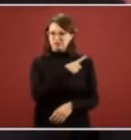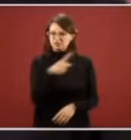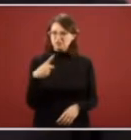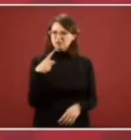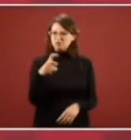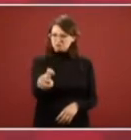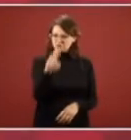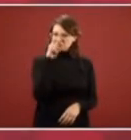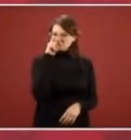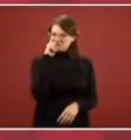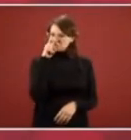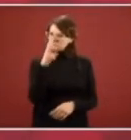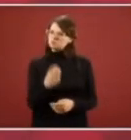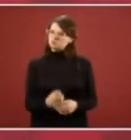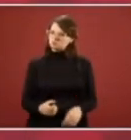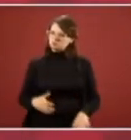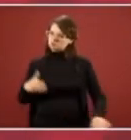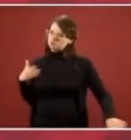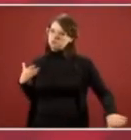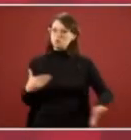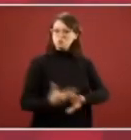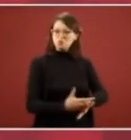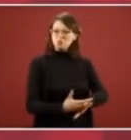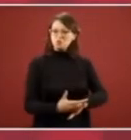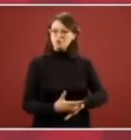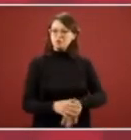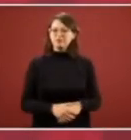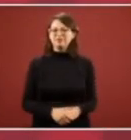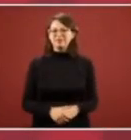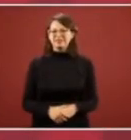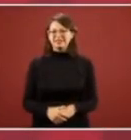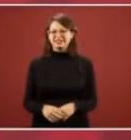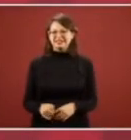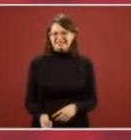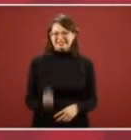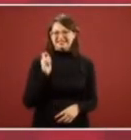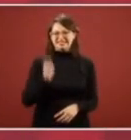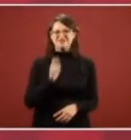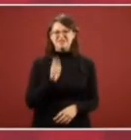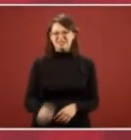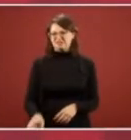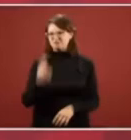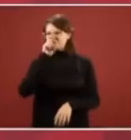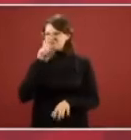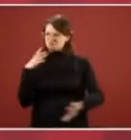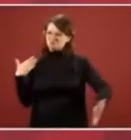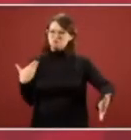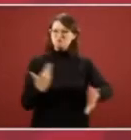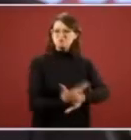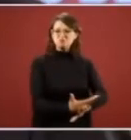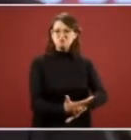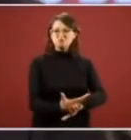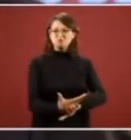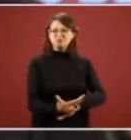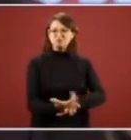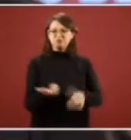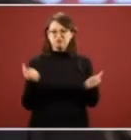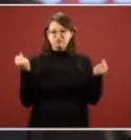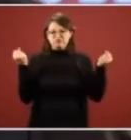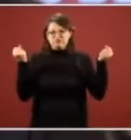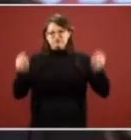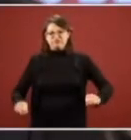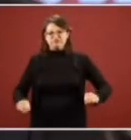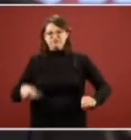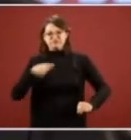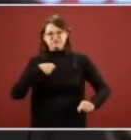and that you had to use a firm hand what does firm hand mean dictatorship